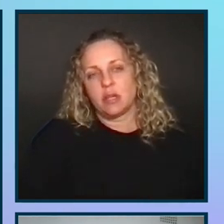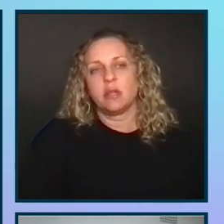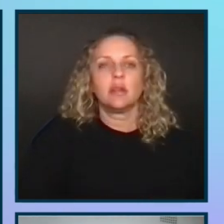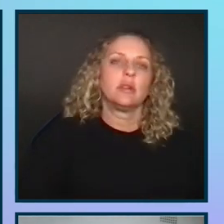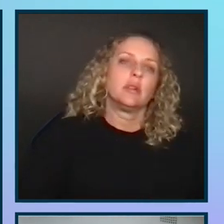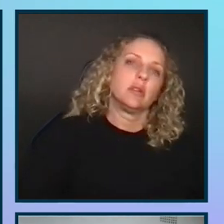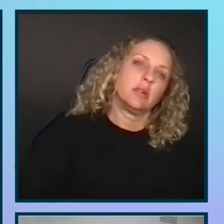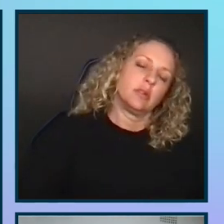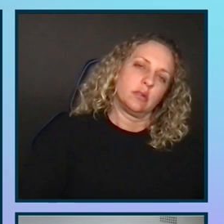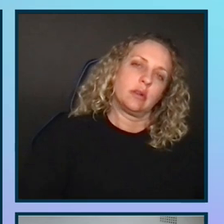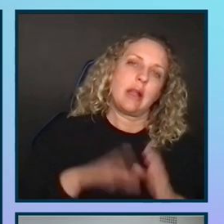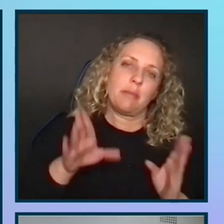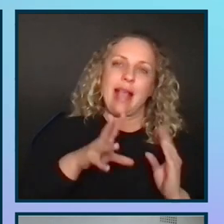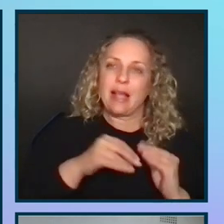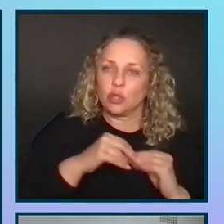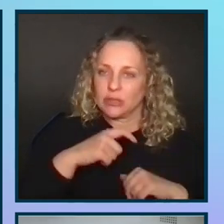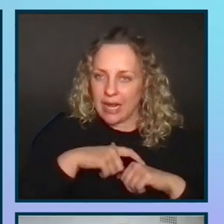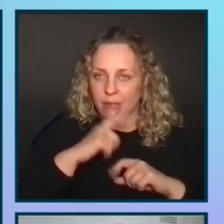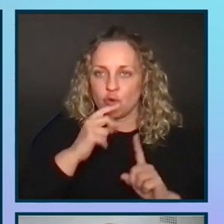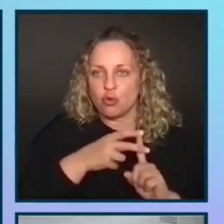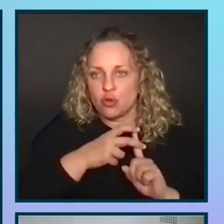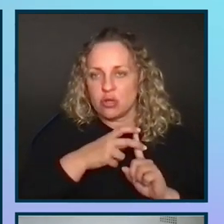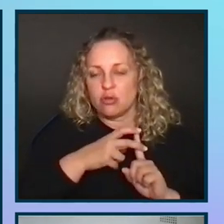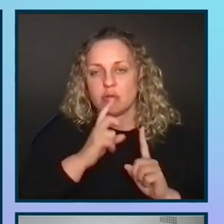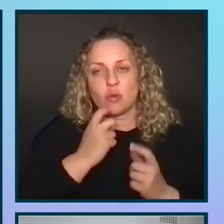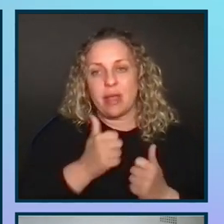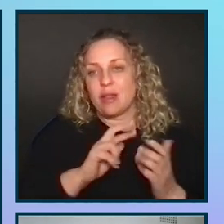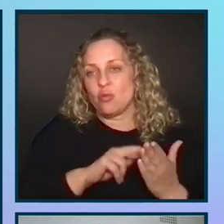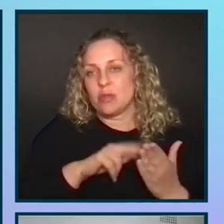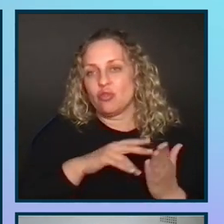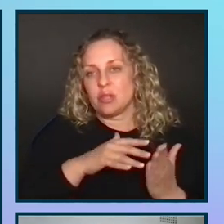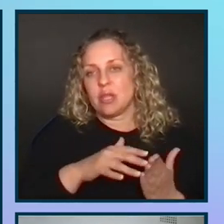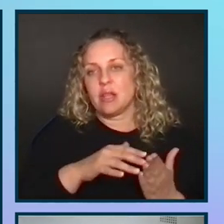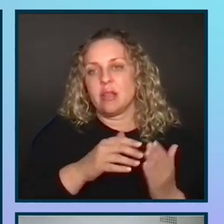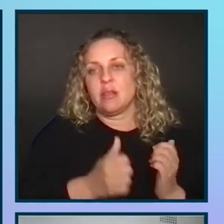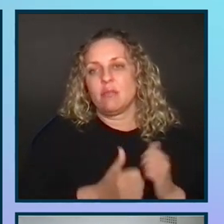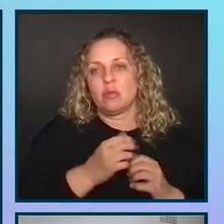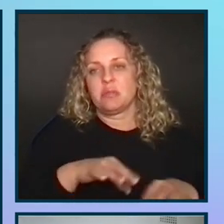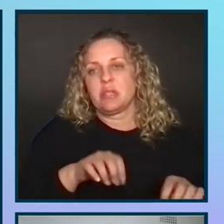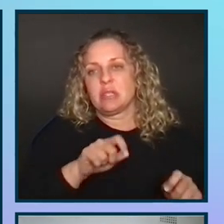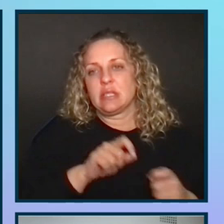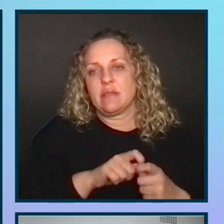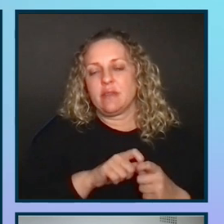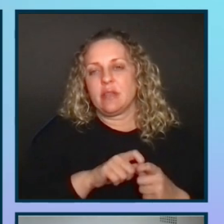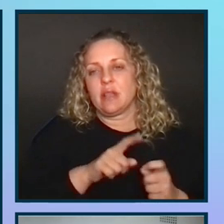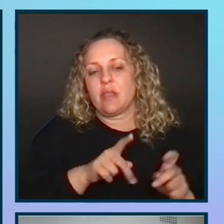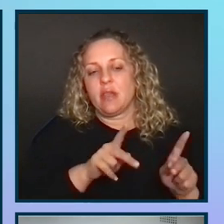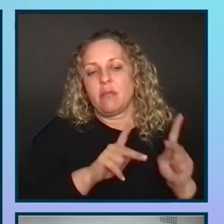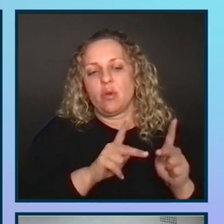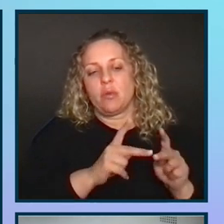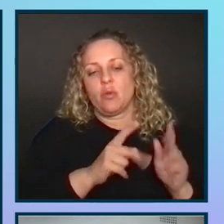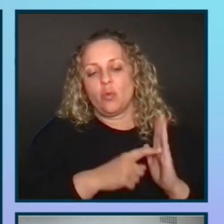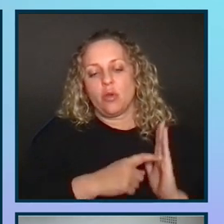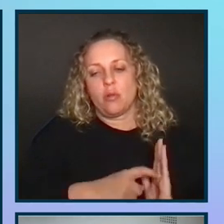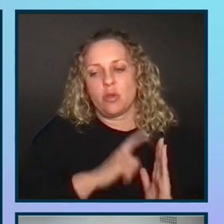You should plan for extra time to recruit. So with any research study, the more specific the participant requirements